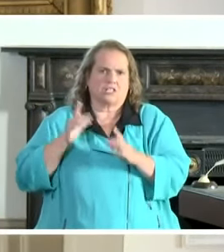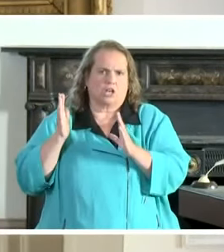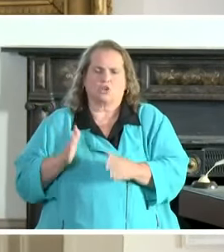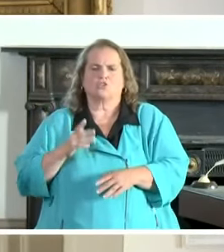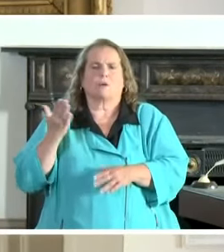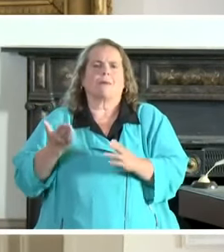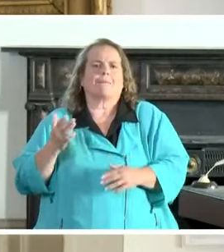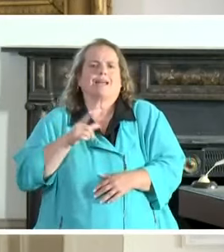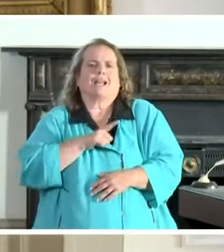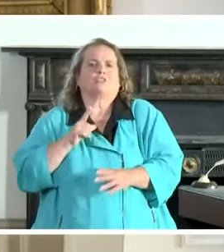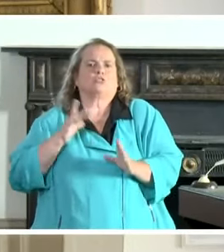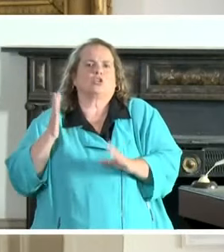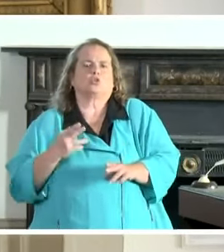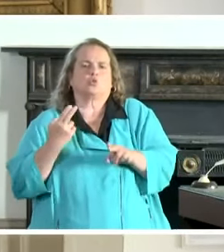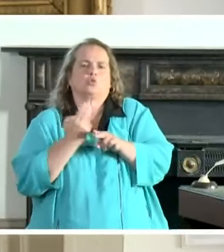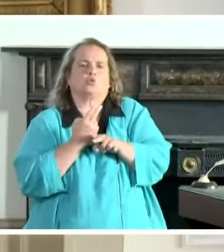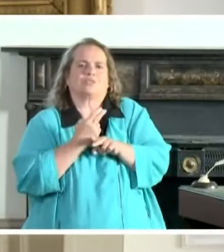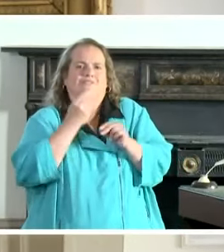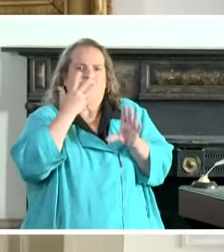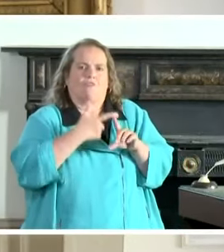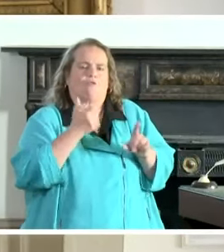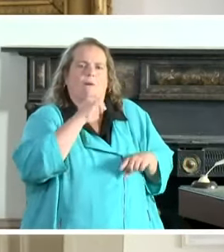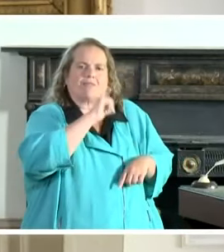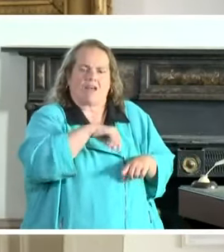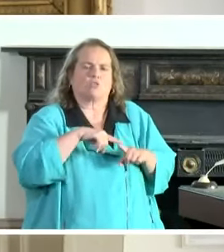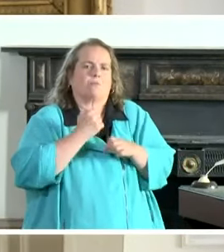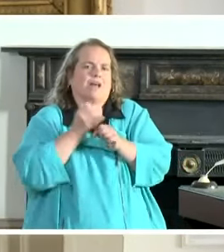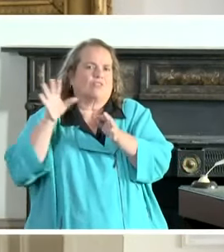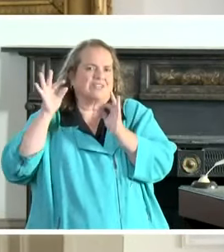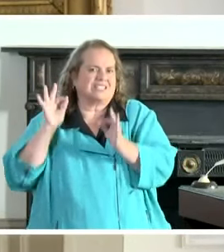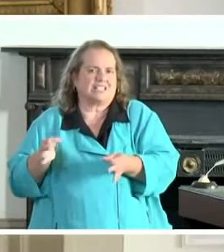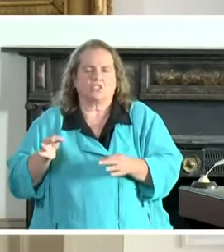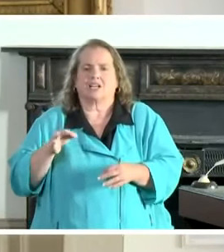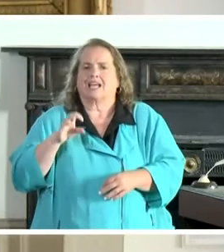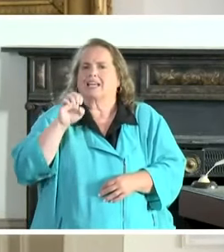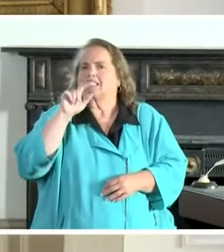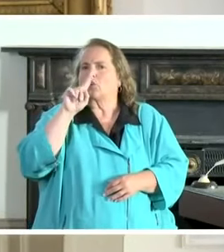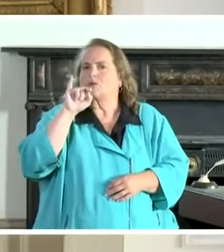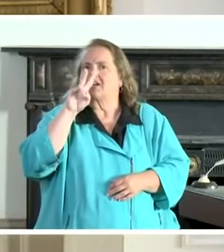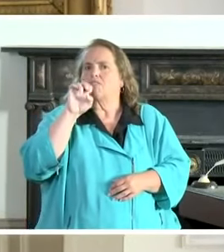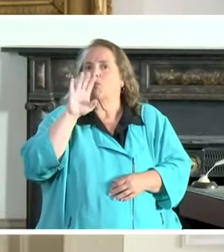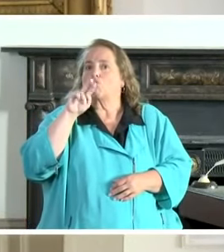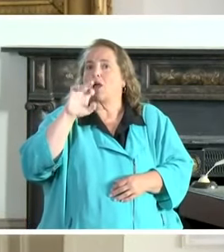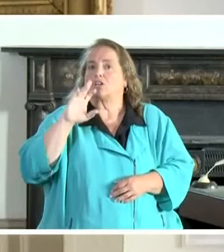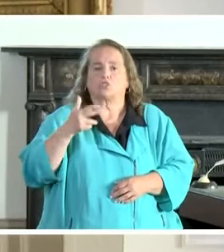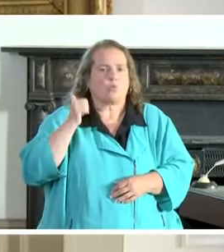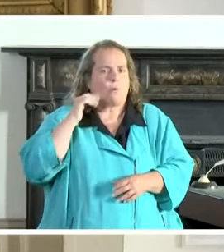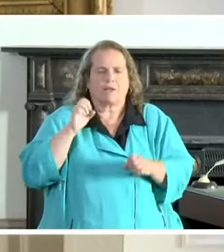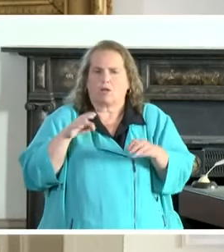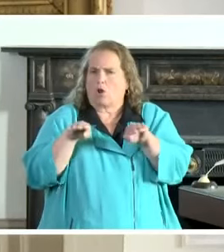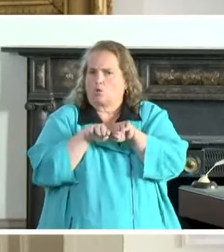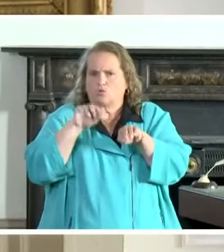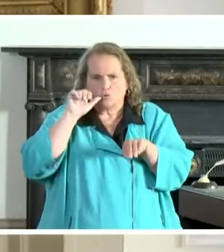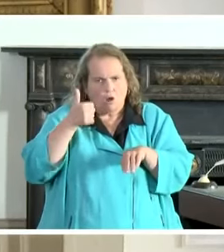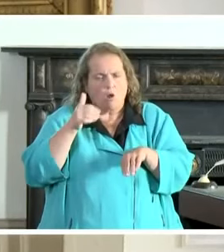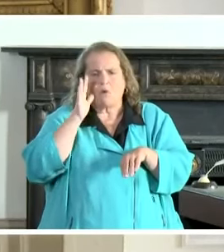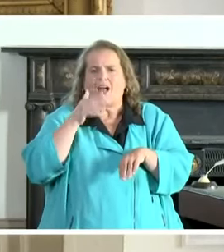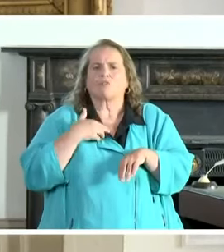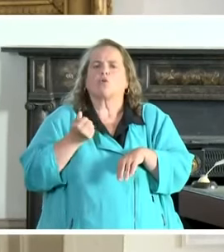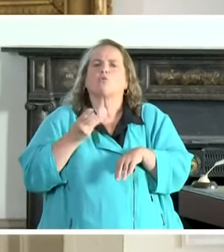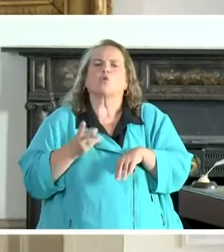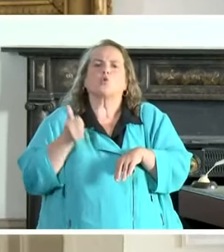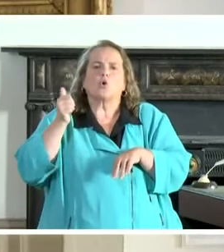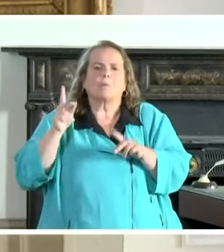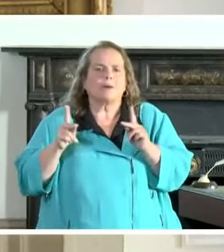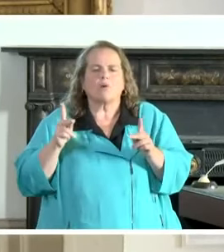information from that briefing to make their decision. The executive branch will not be closed tomorrow. We will have significantly fewer people,